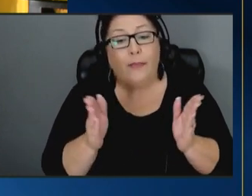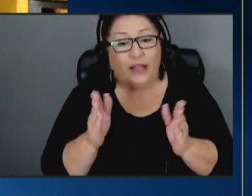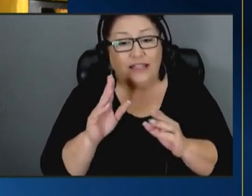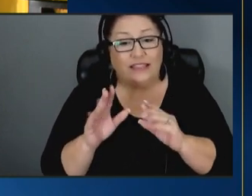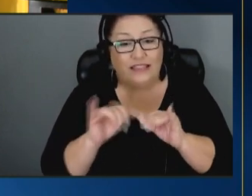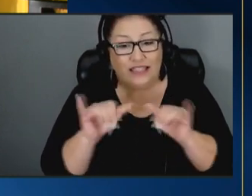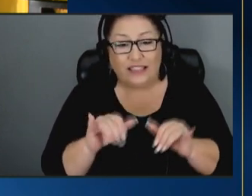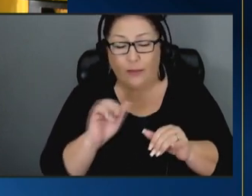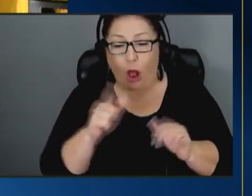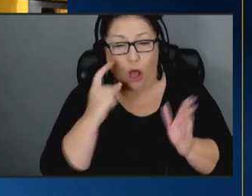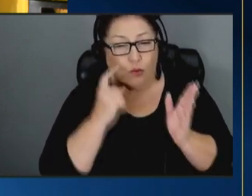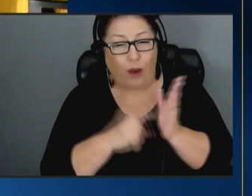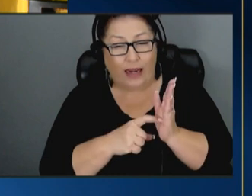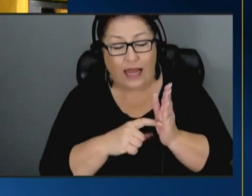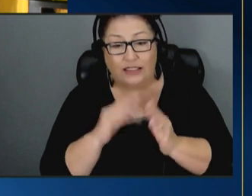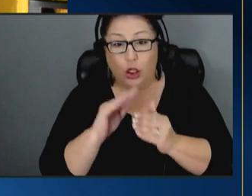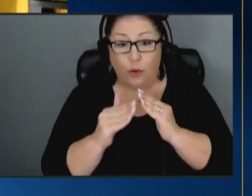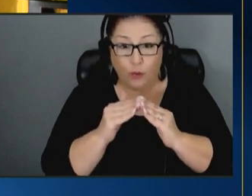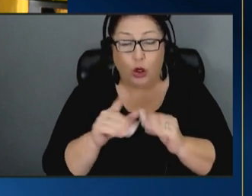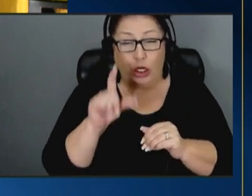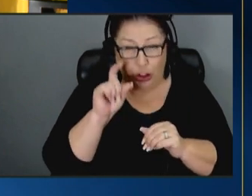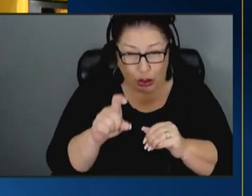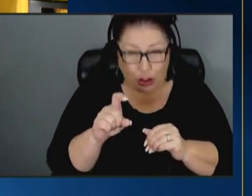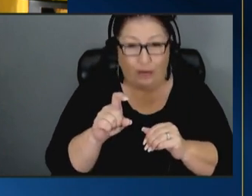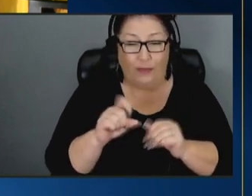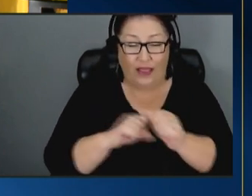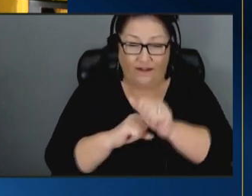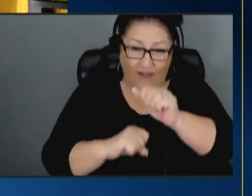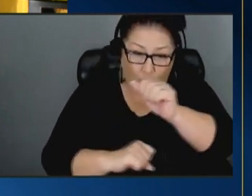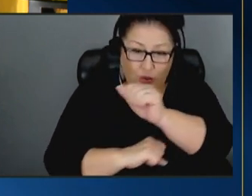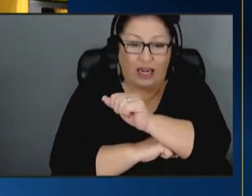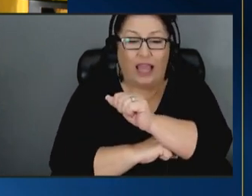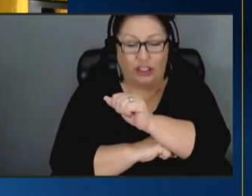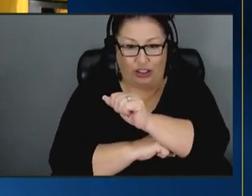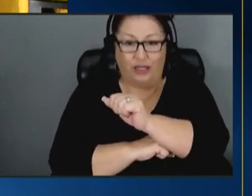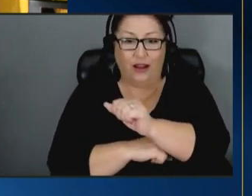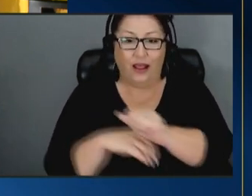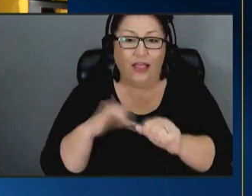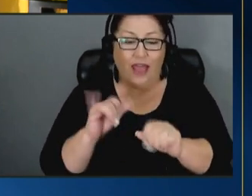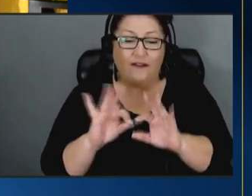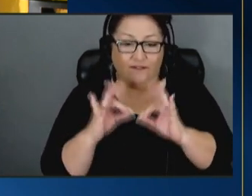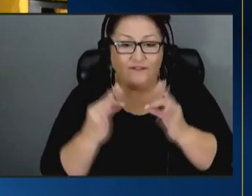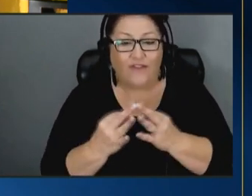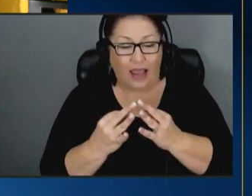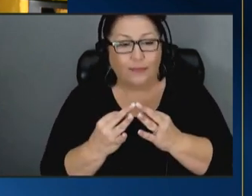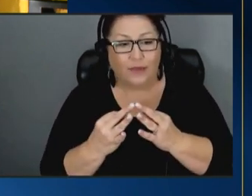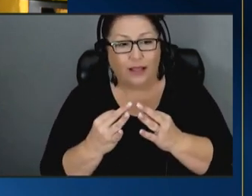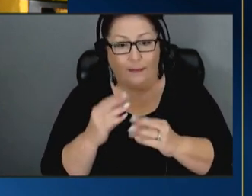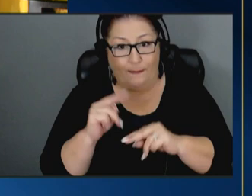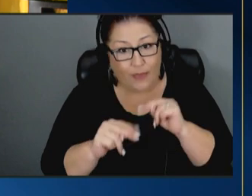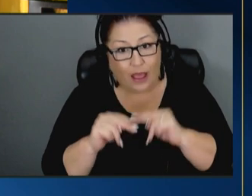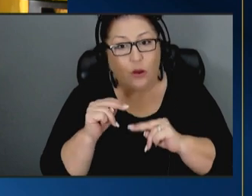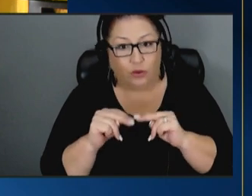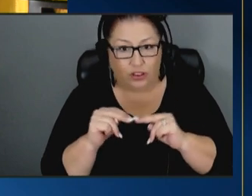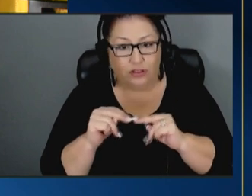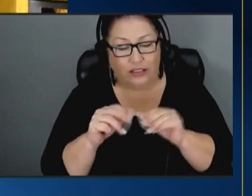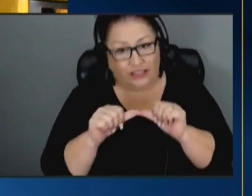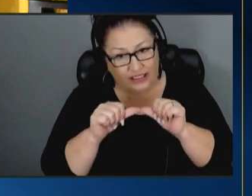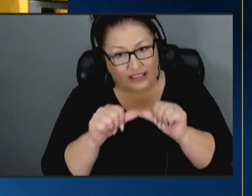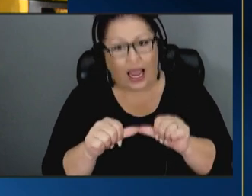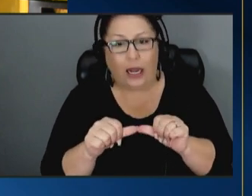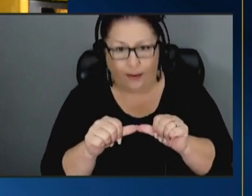communities ought to be the fundamental foundation upon which families build sustainable